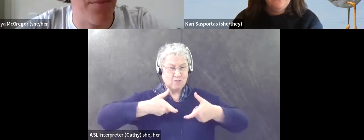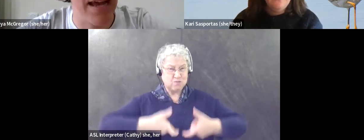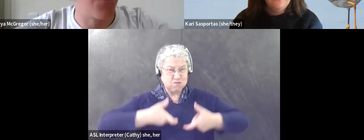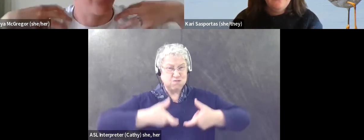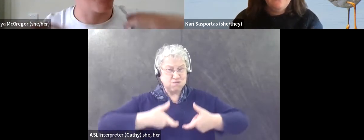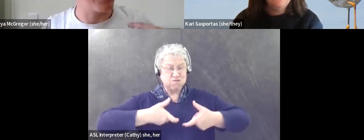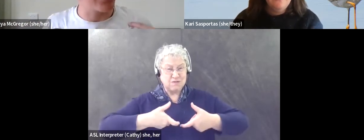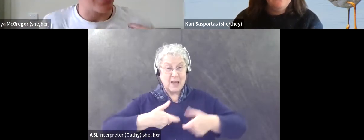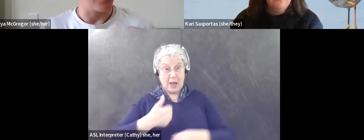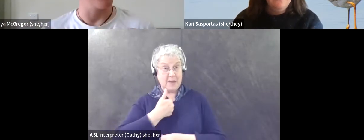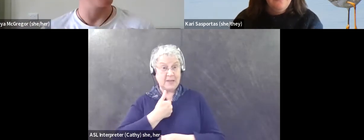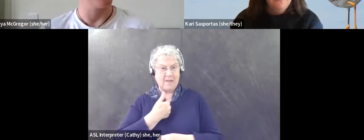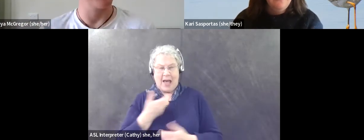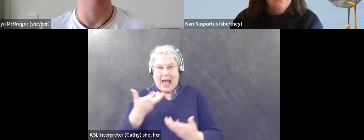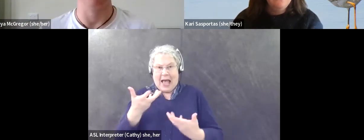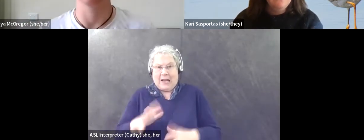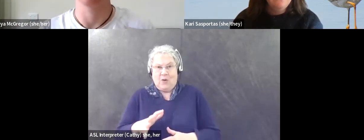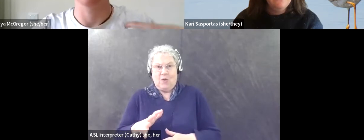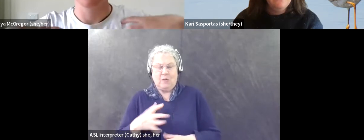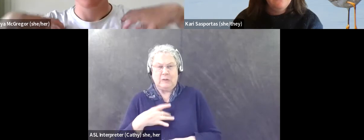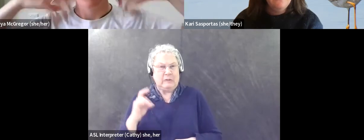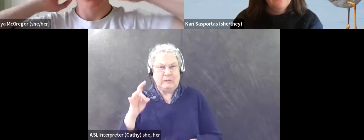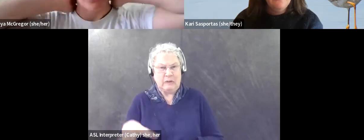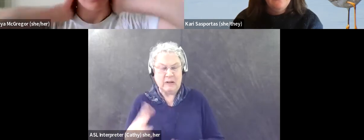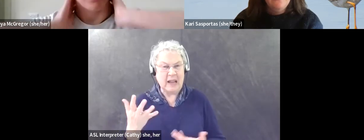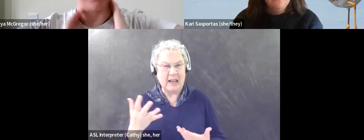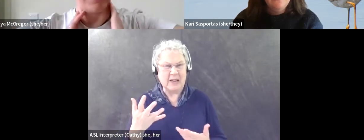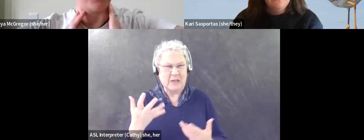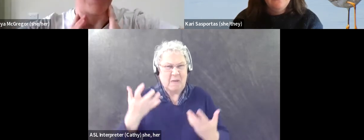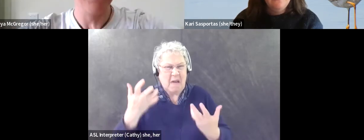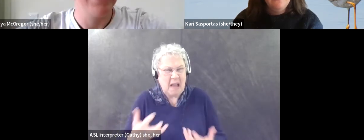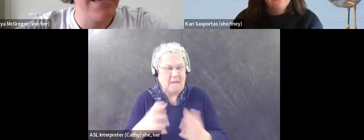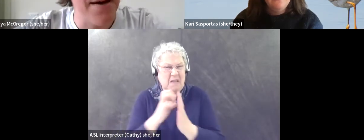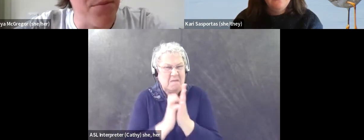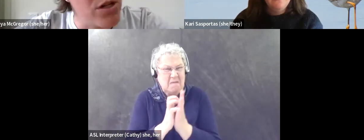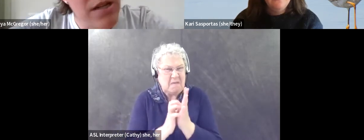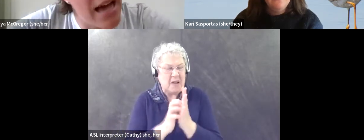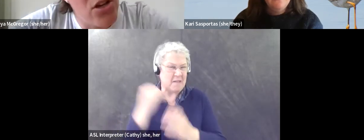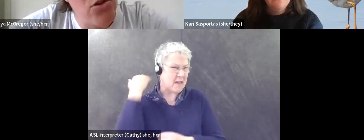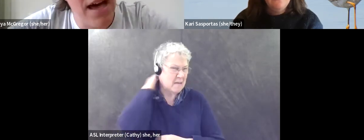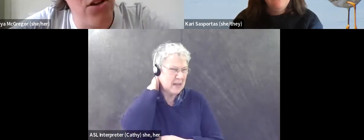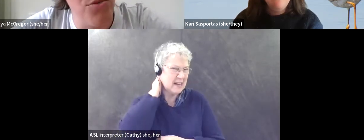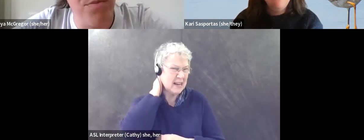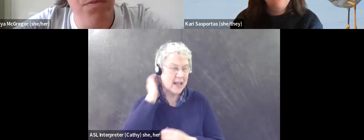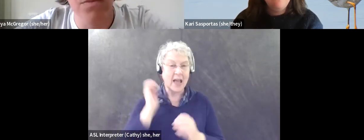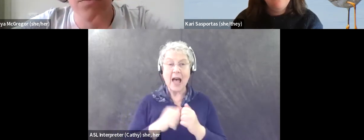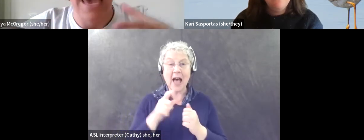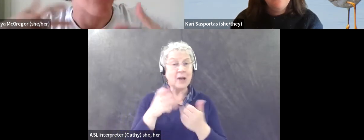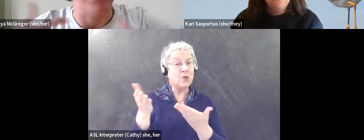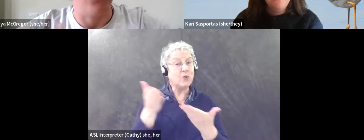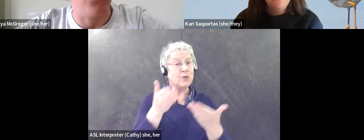that around my neck. I wear a binocular harness for the same reason, not, not the neck strap. Um, what, how do you, how do you